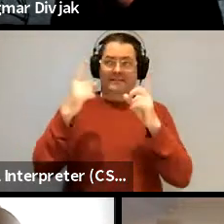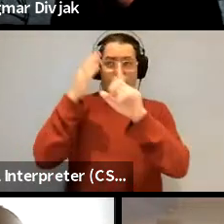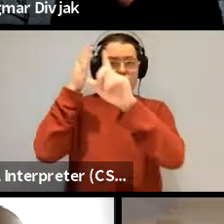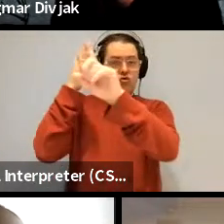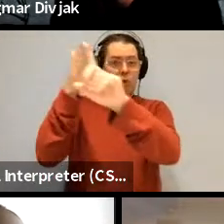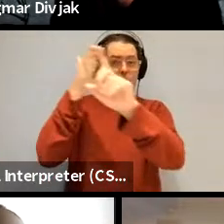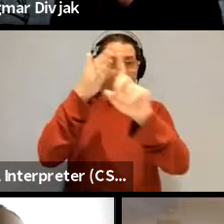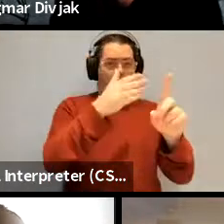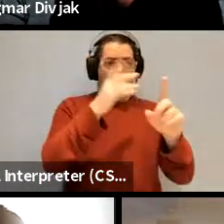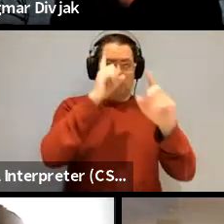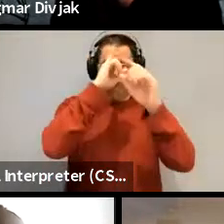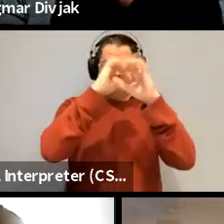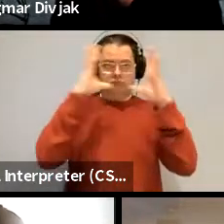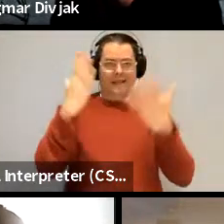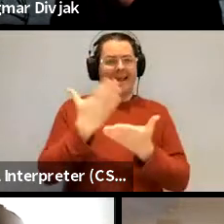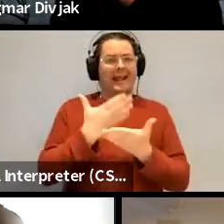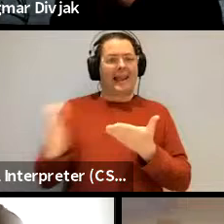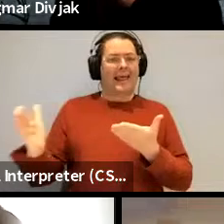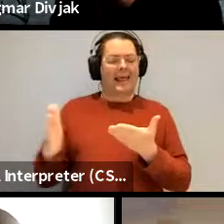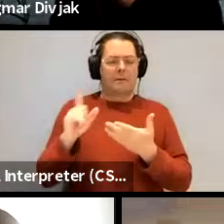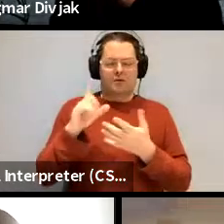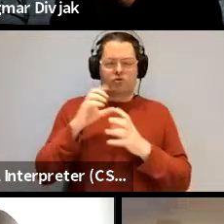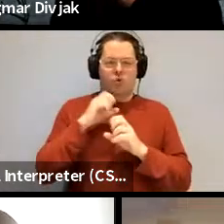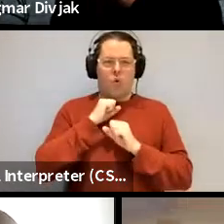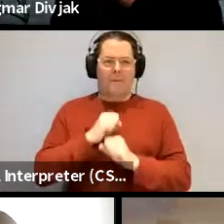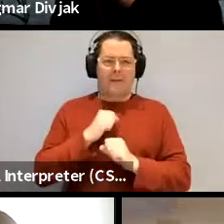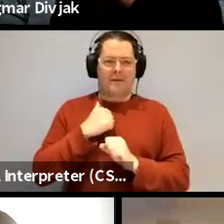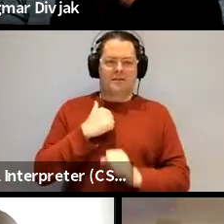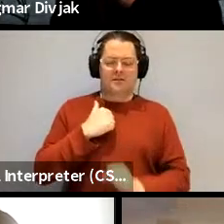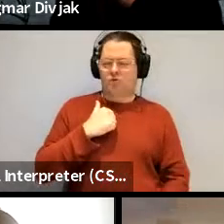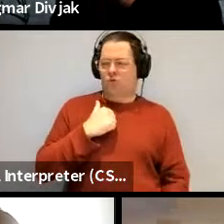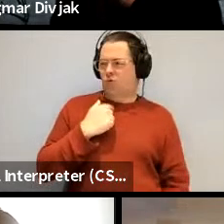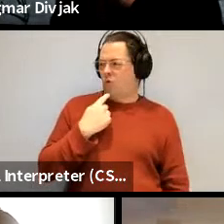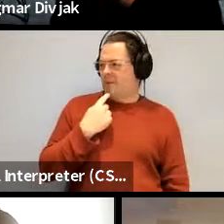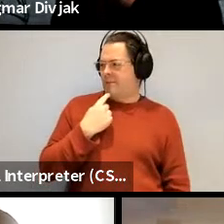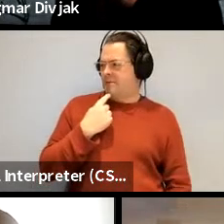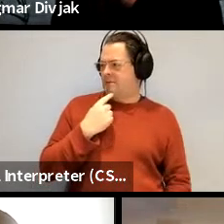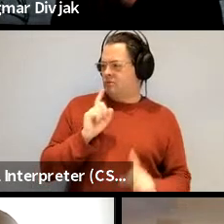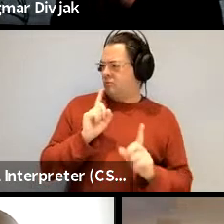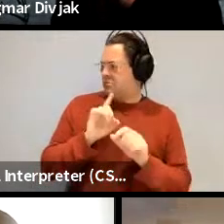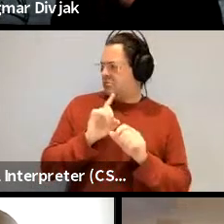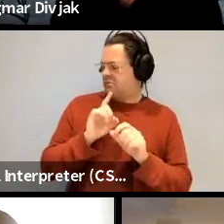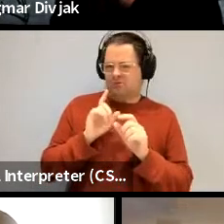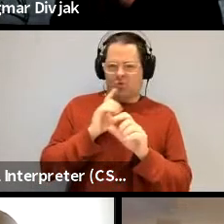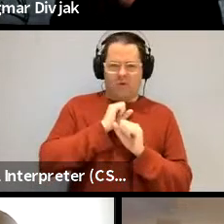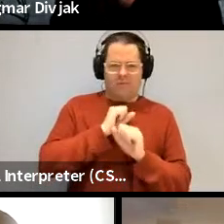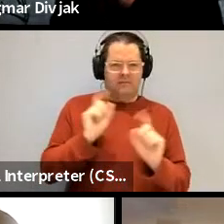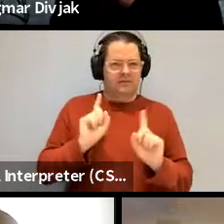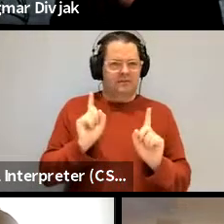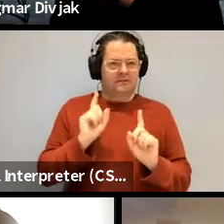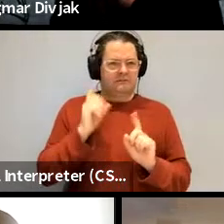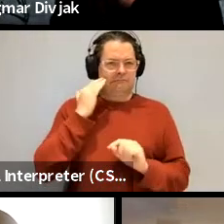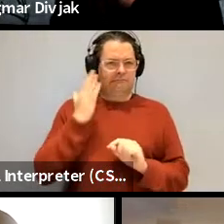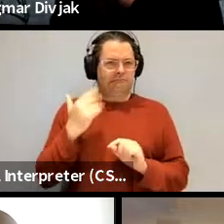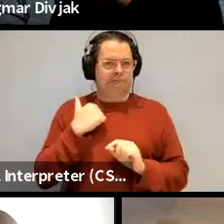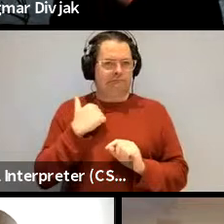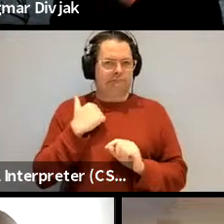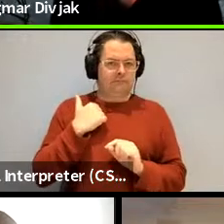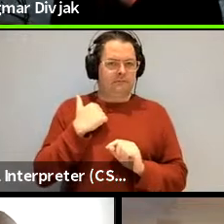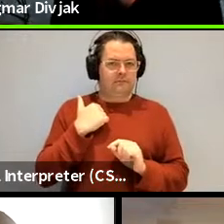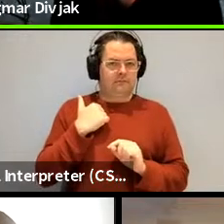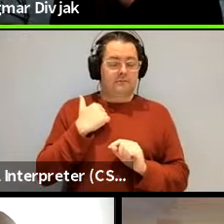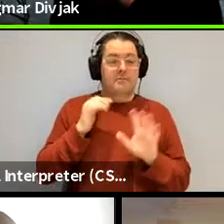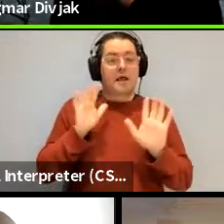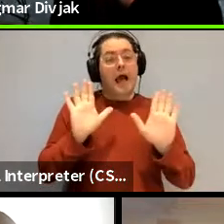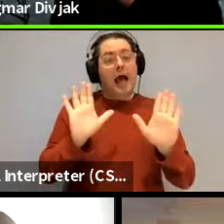sort of clear um but you know commitment that was kind of kind of informal yeah well